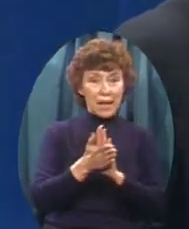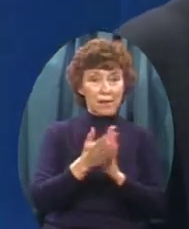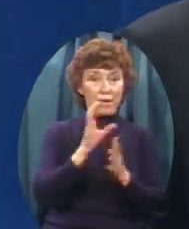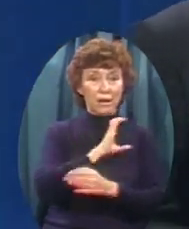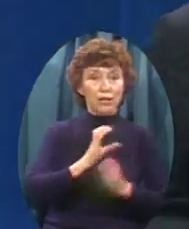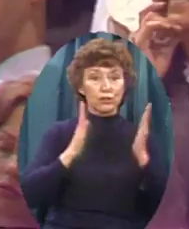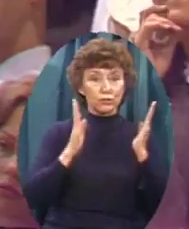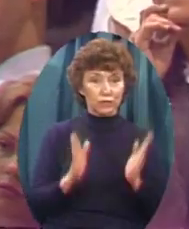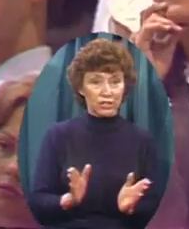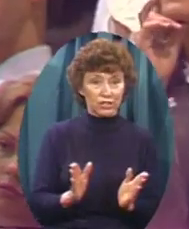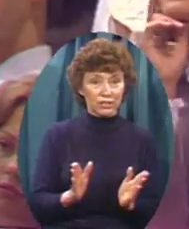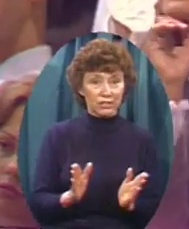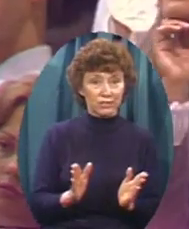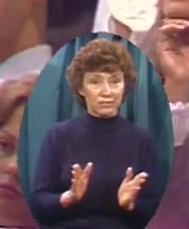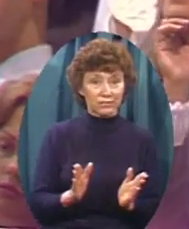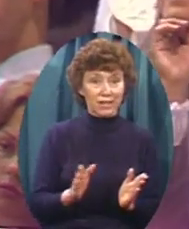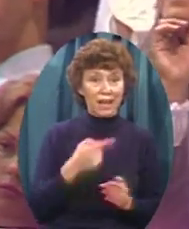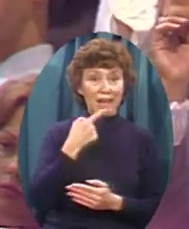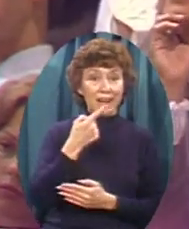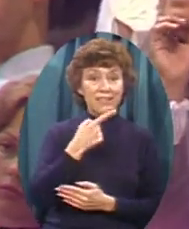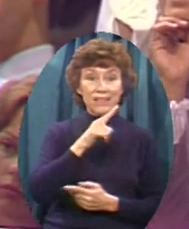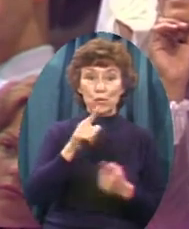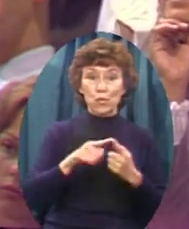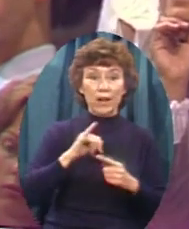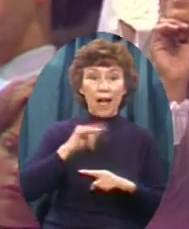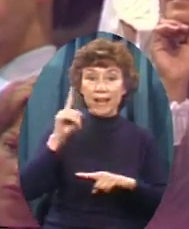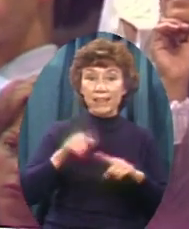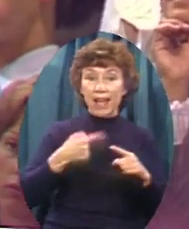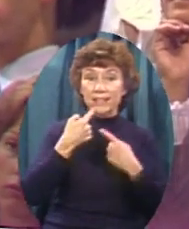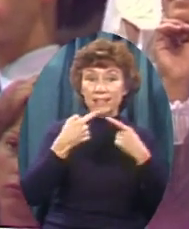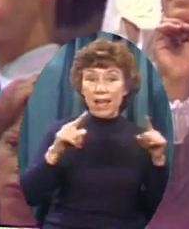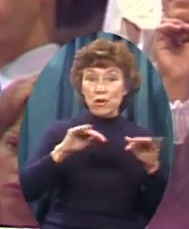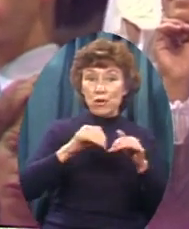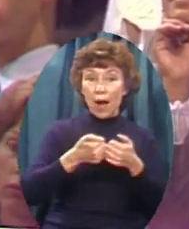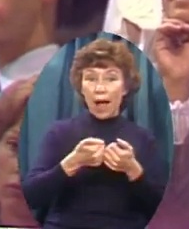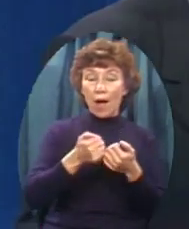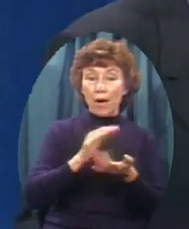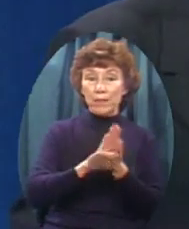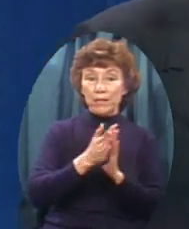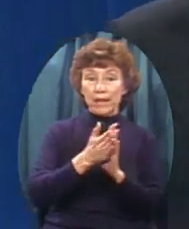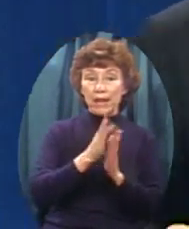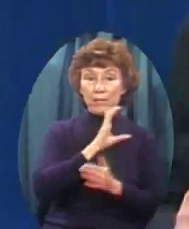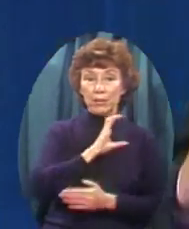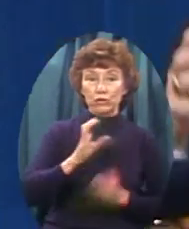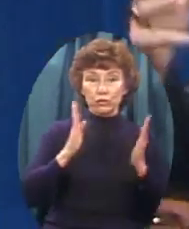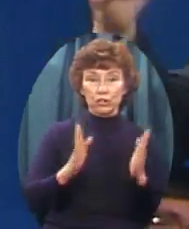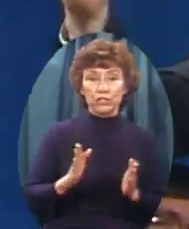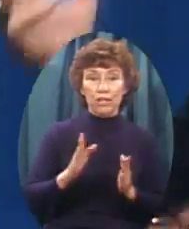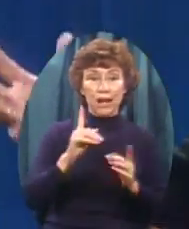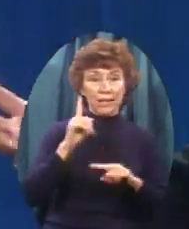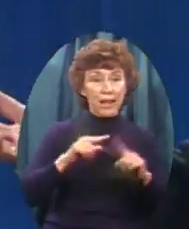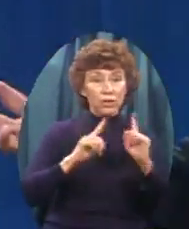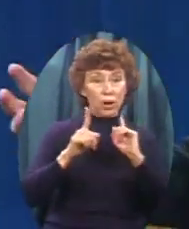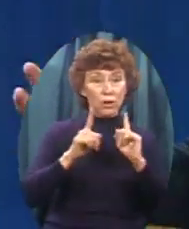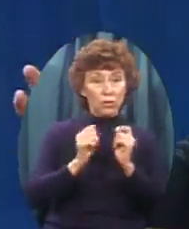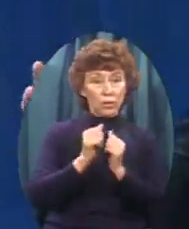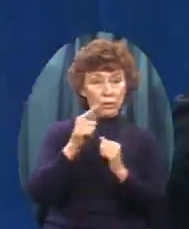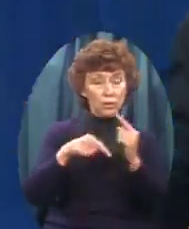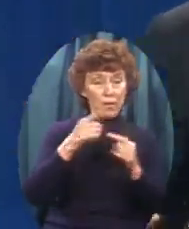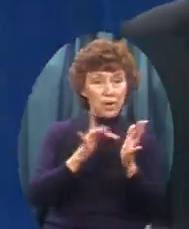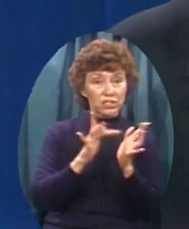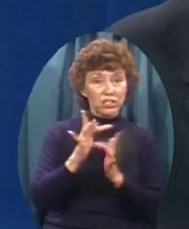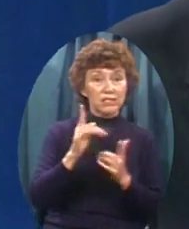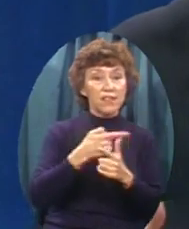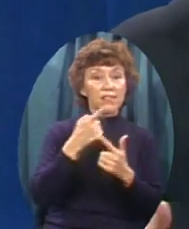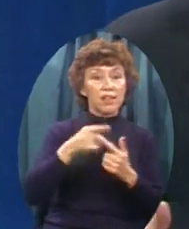And the place Broke out in applause The only people Ashamed of Jesus Are these folk In officialdom Who are afraid Of